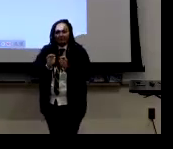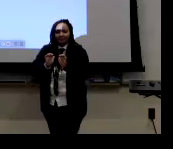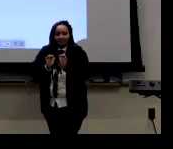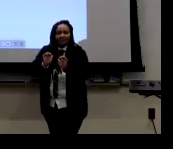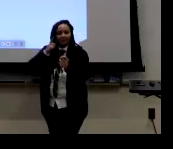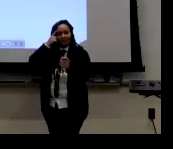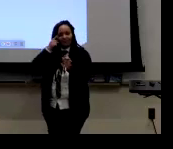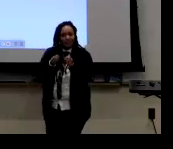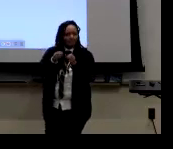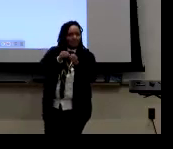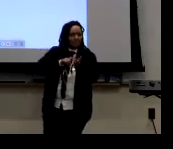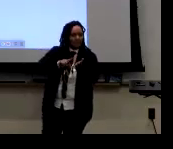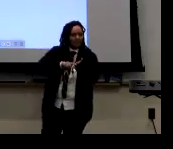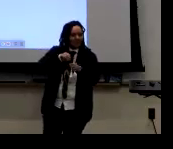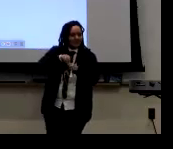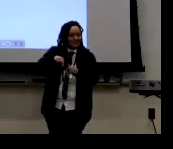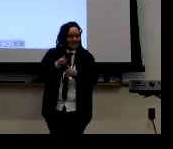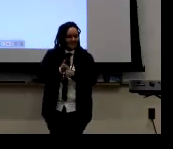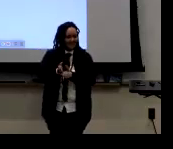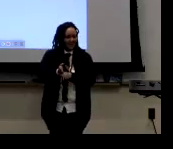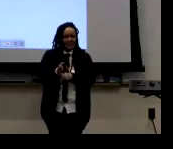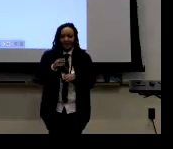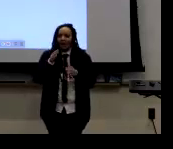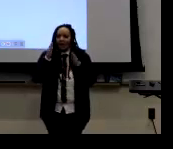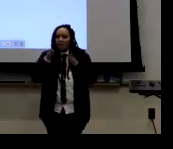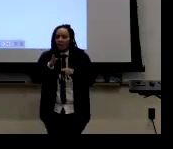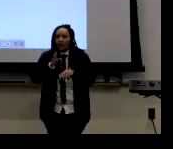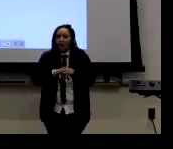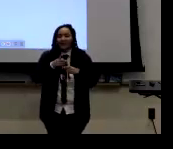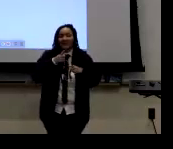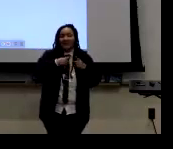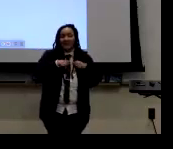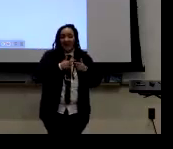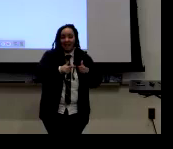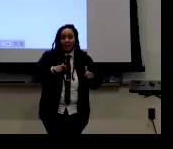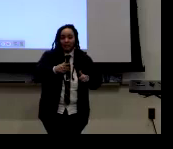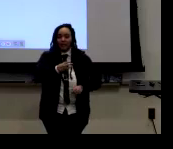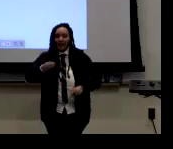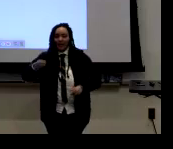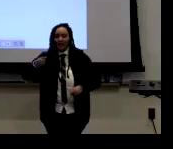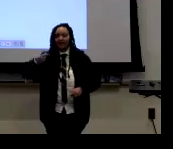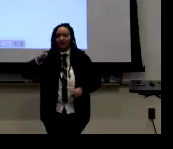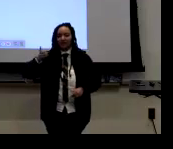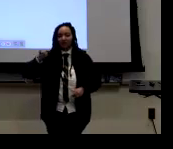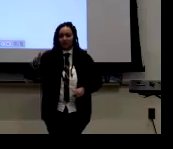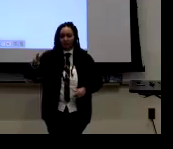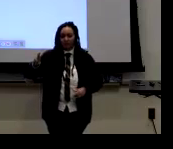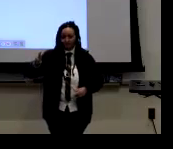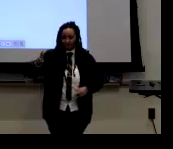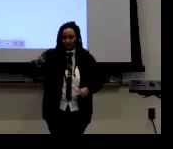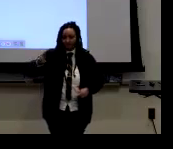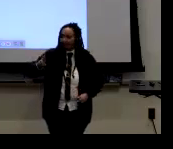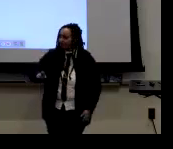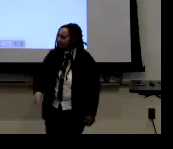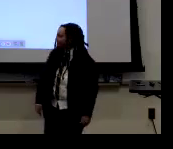Sometimes, you know, I'm excited to, you know, do a lot of research in this field specifically related to sign language